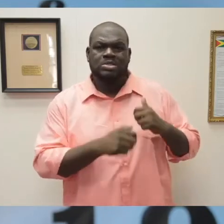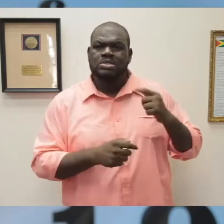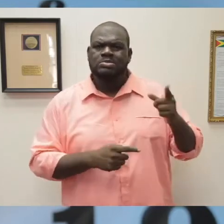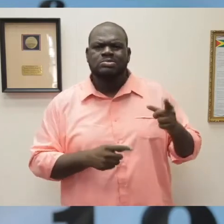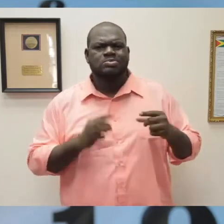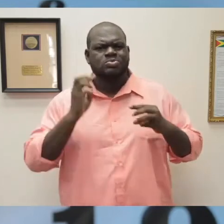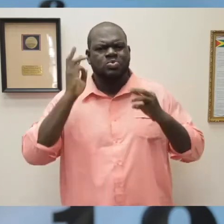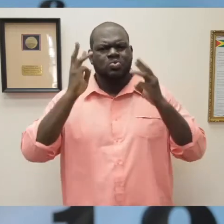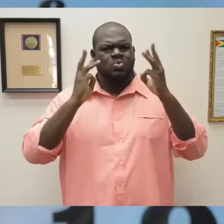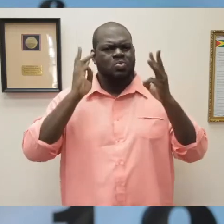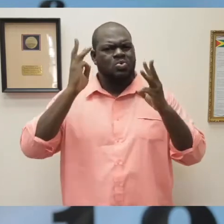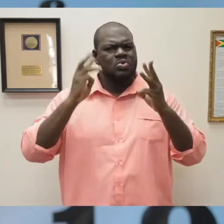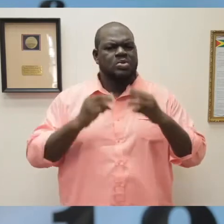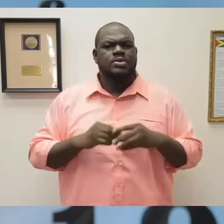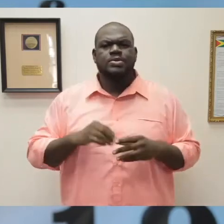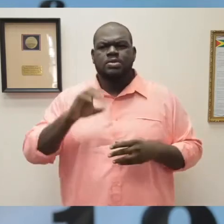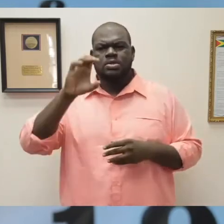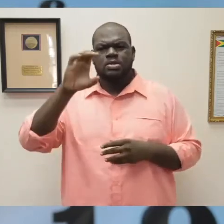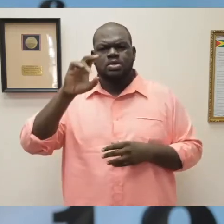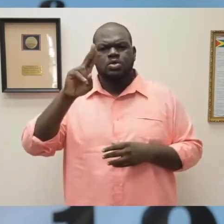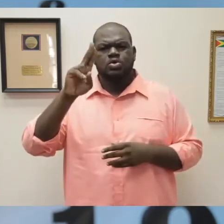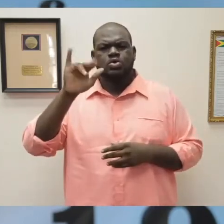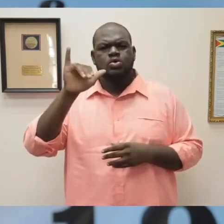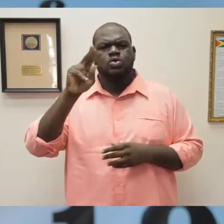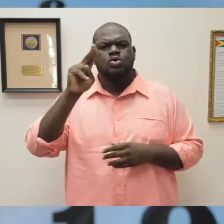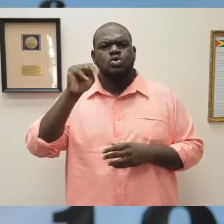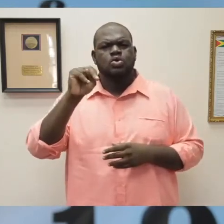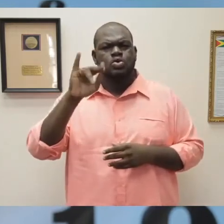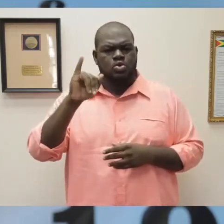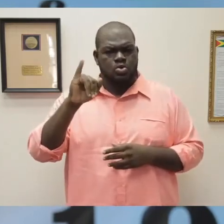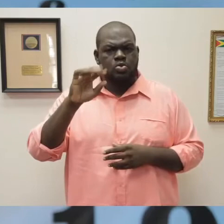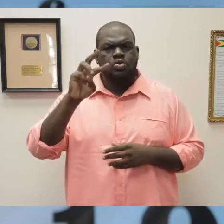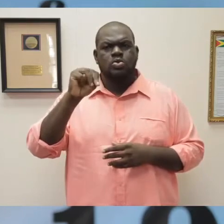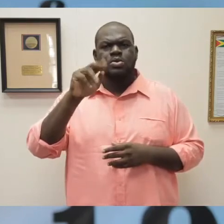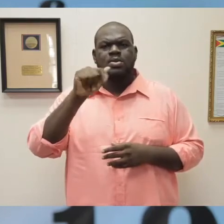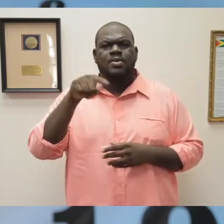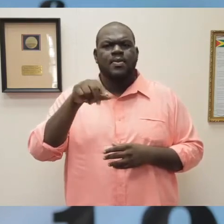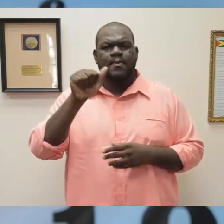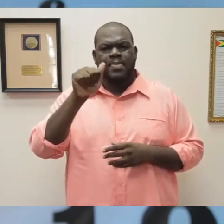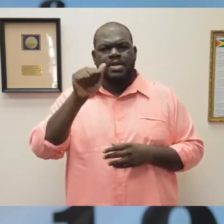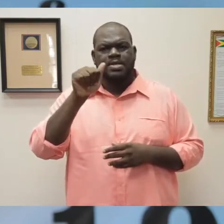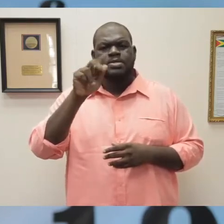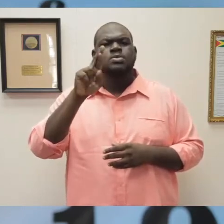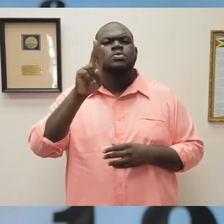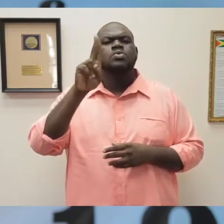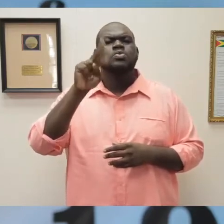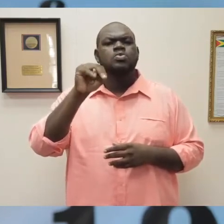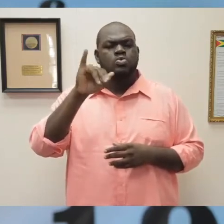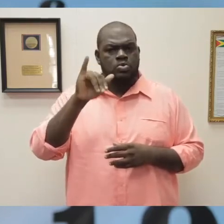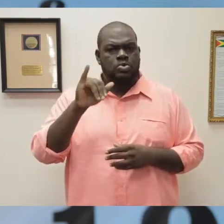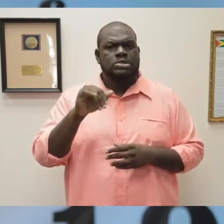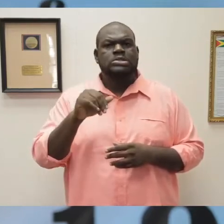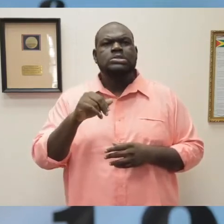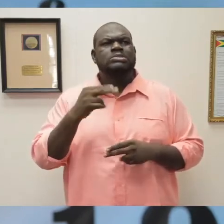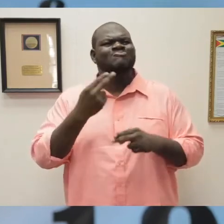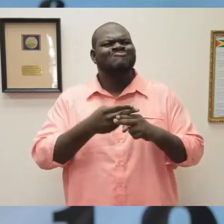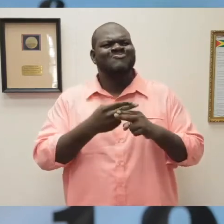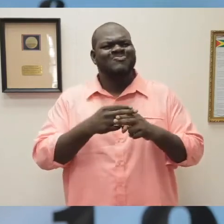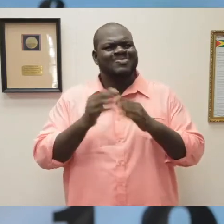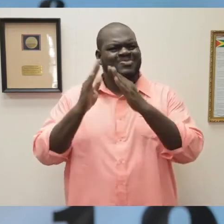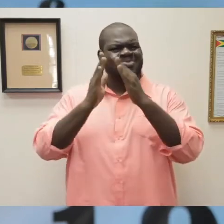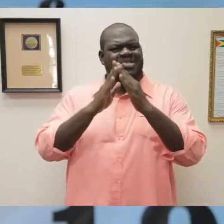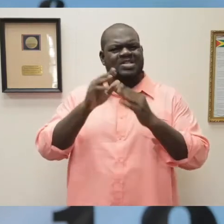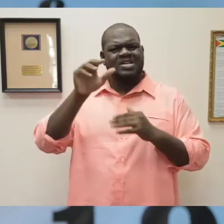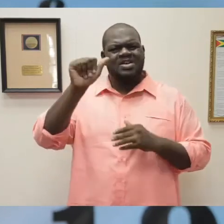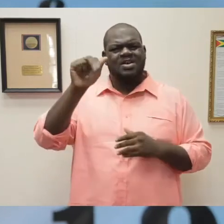Cuyuni-Mazuruni region, notably Aranka, has the second highest number of confirmed cases. It's a